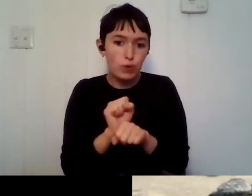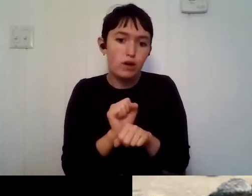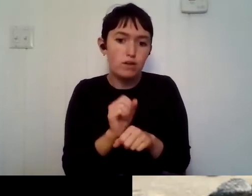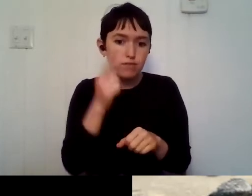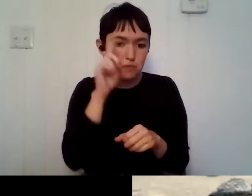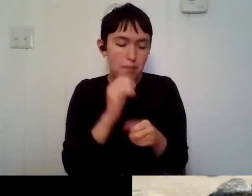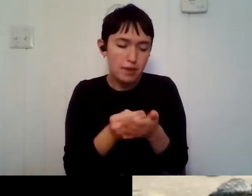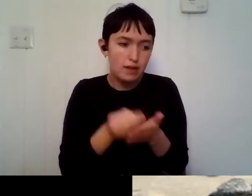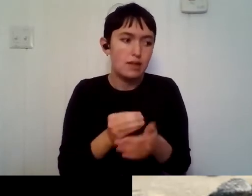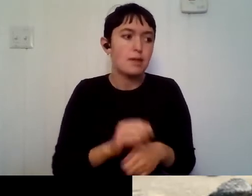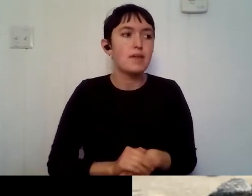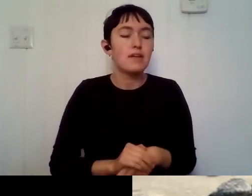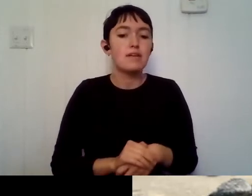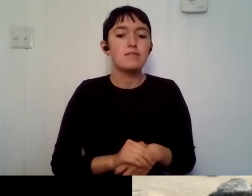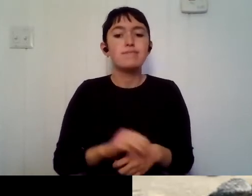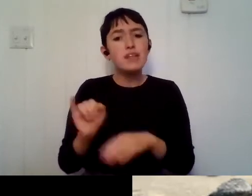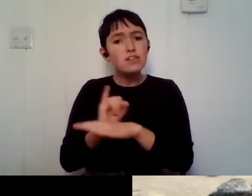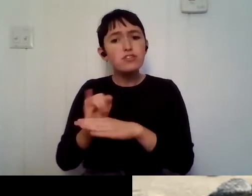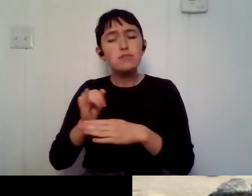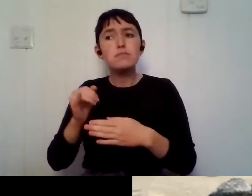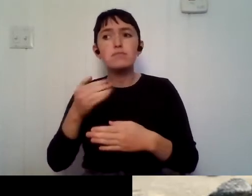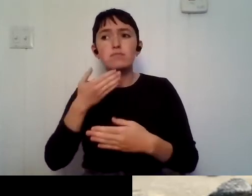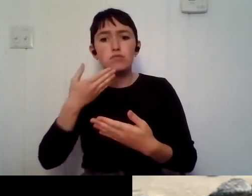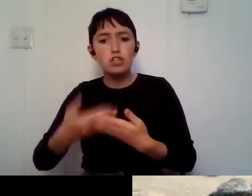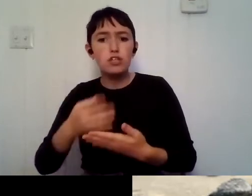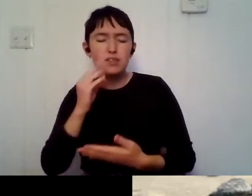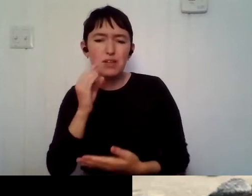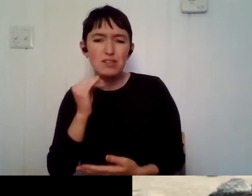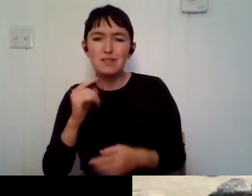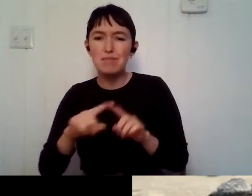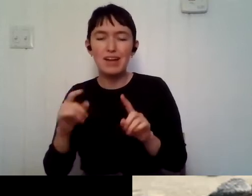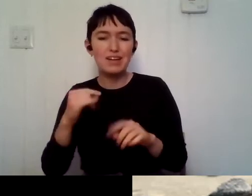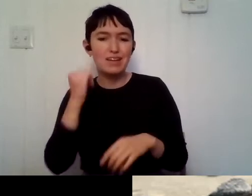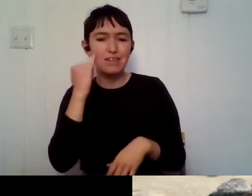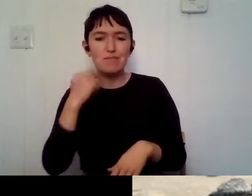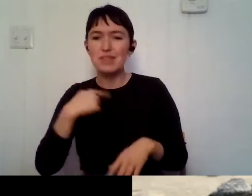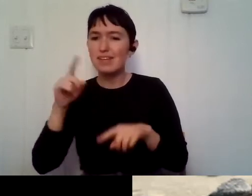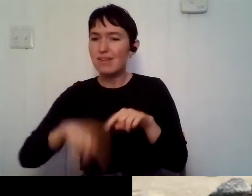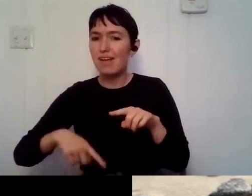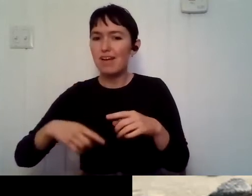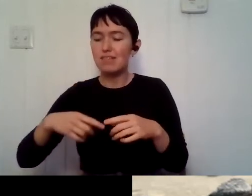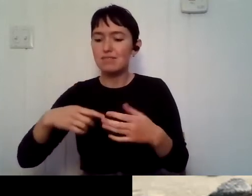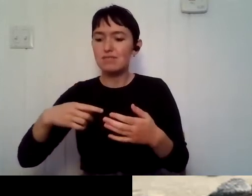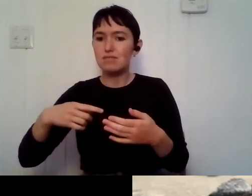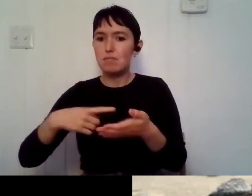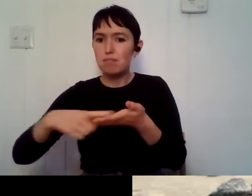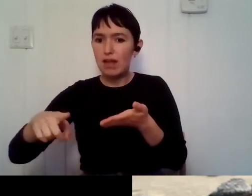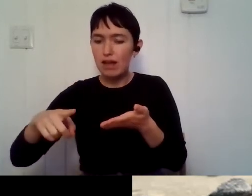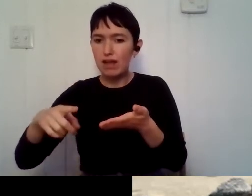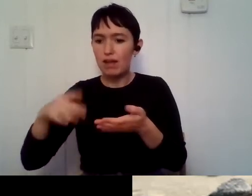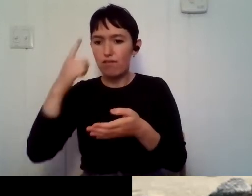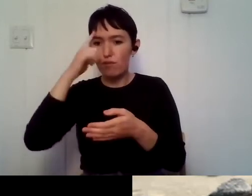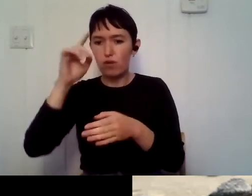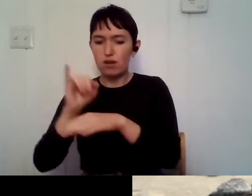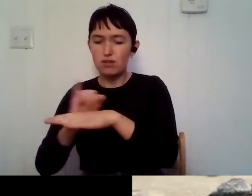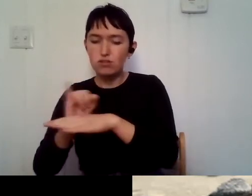experience that, um, if I can't afford those internships or afford to not work for the summer and